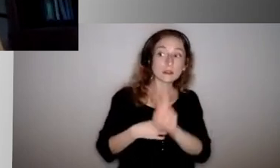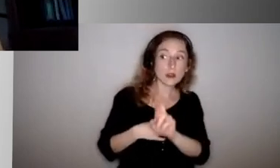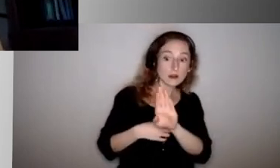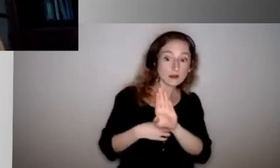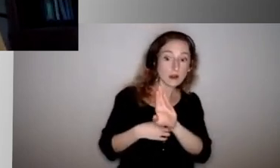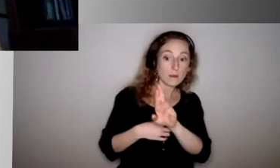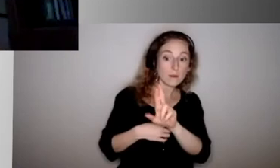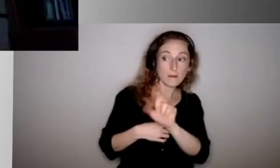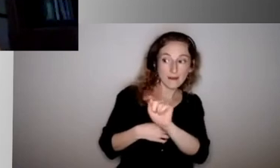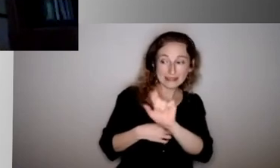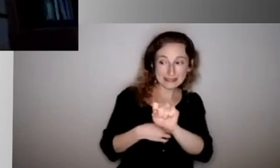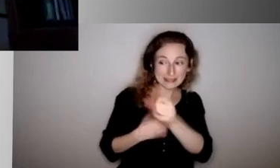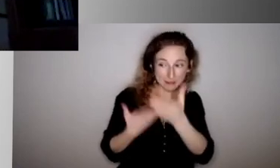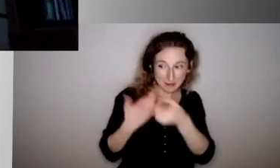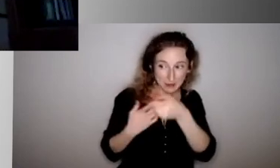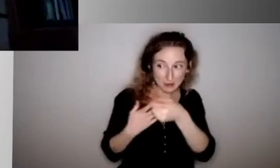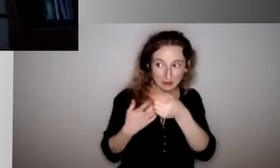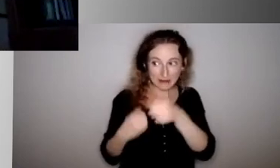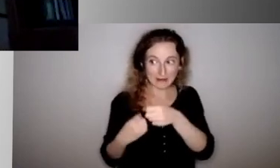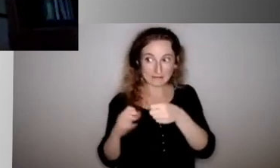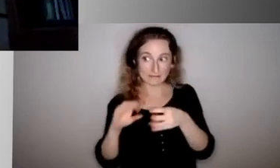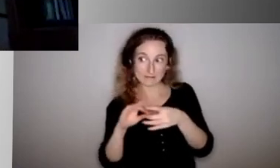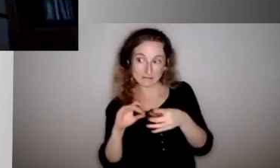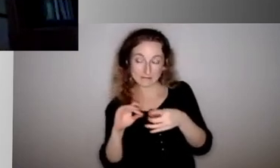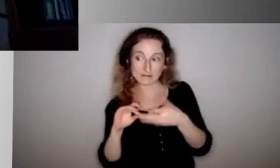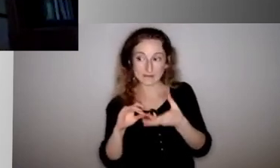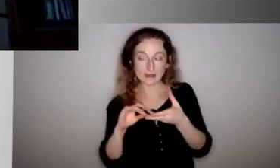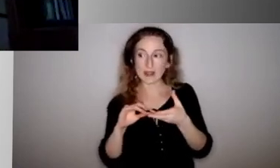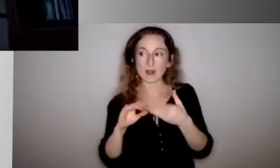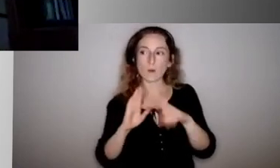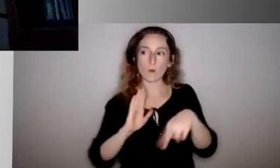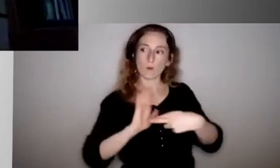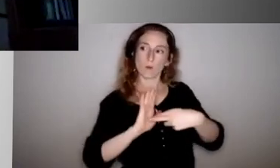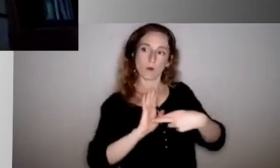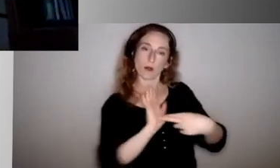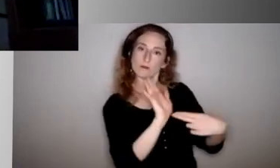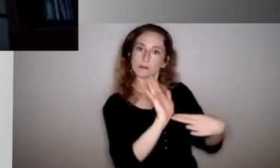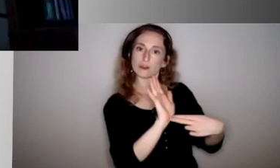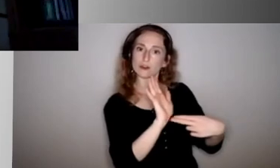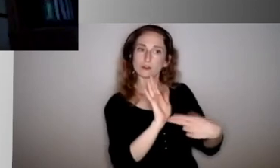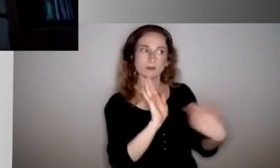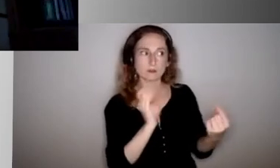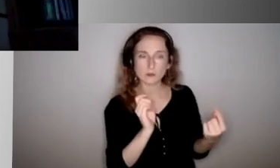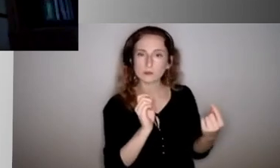panel to answer that, but can you talk a little bit about how the role of nurses currently when schools reopen?